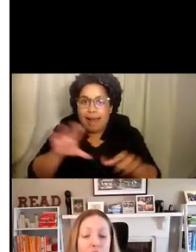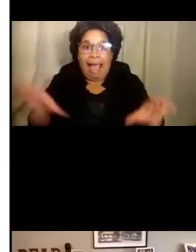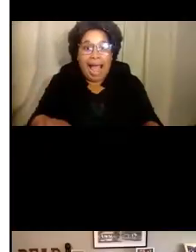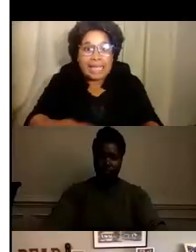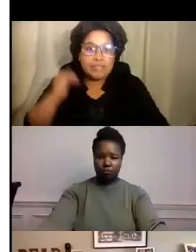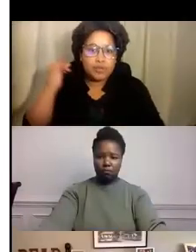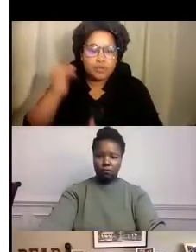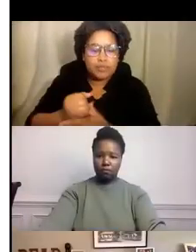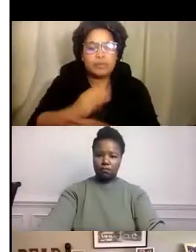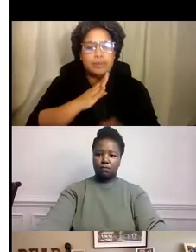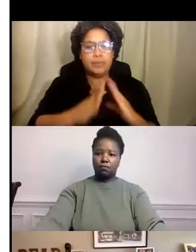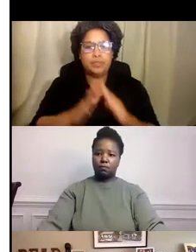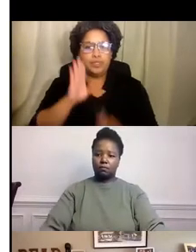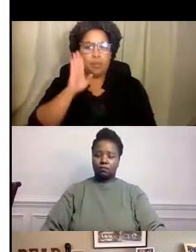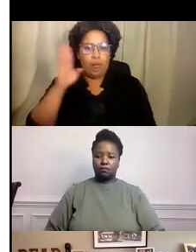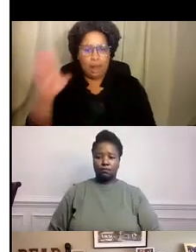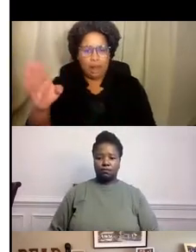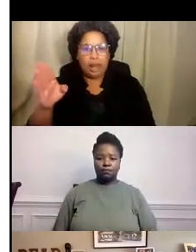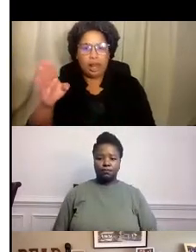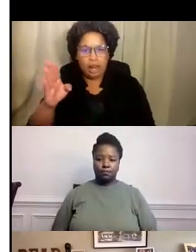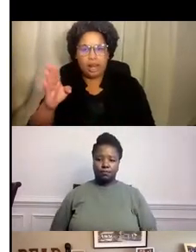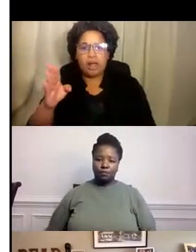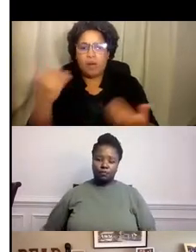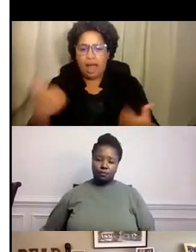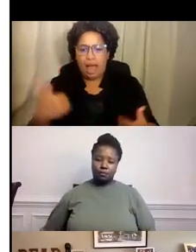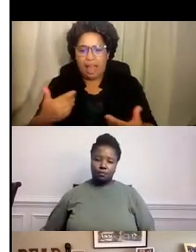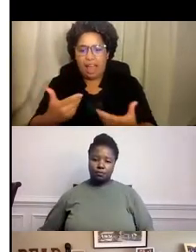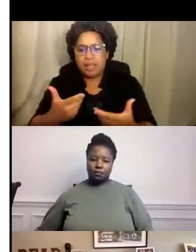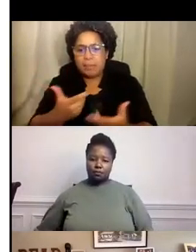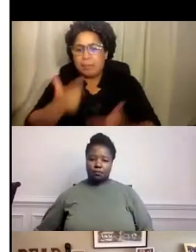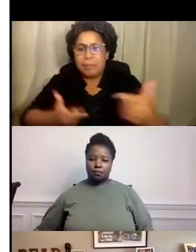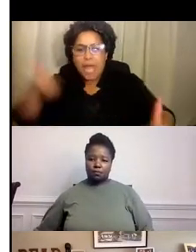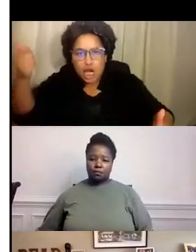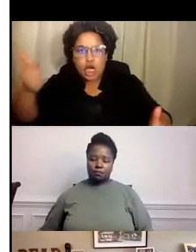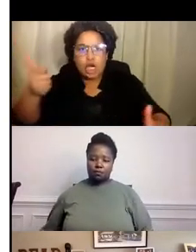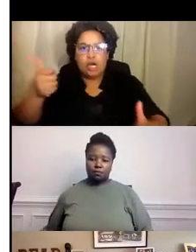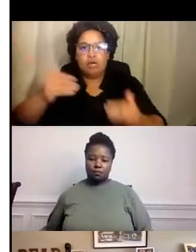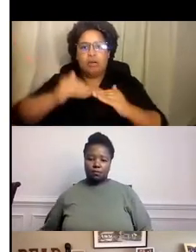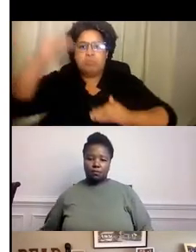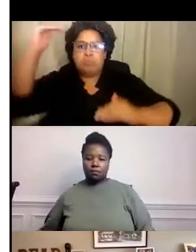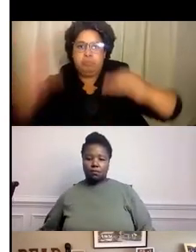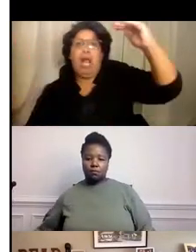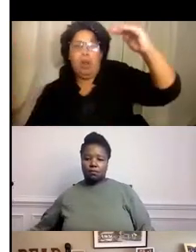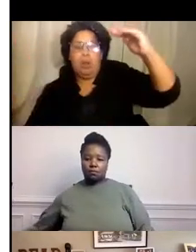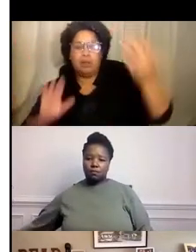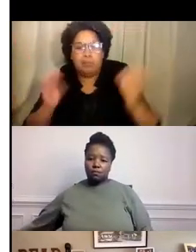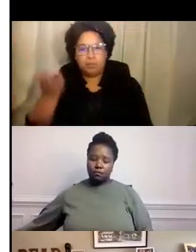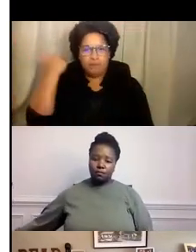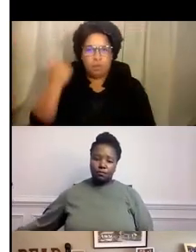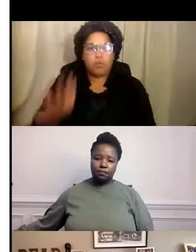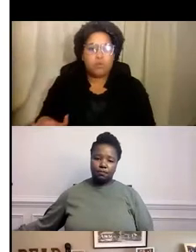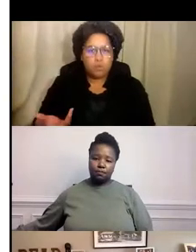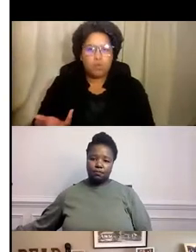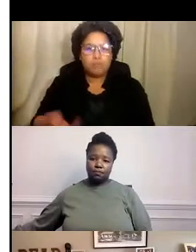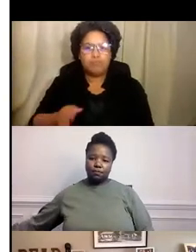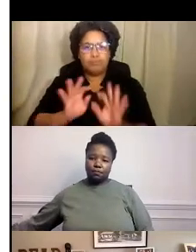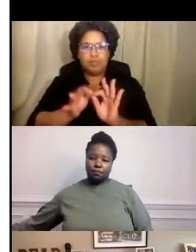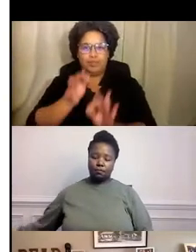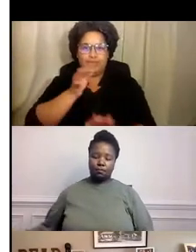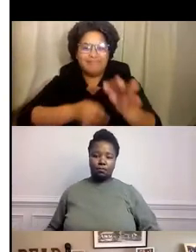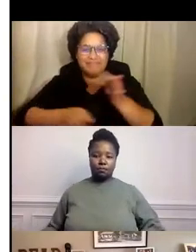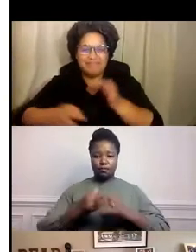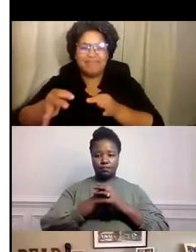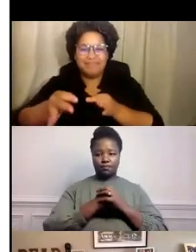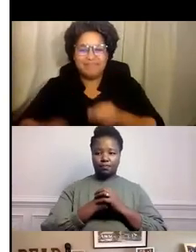communities will come out with even wider inequalities than what we started with. And finally,